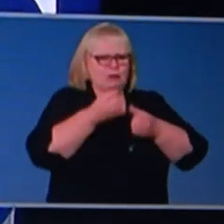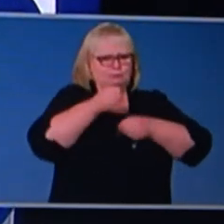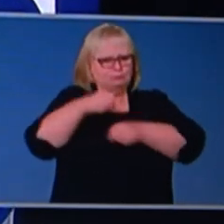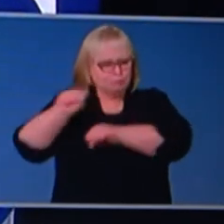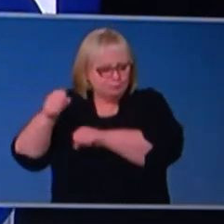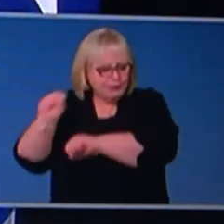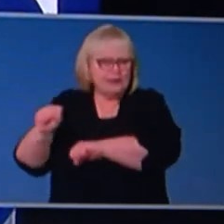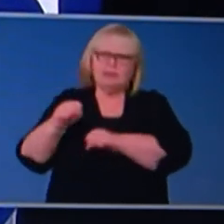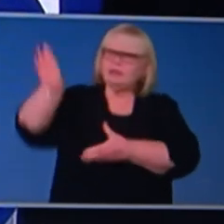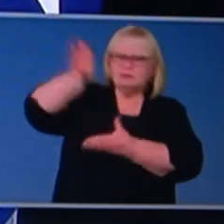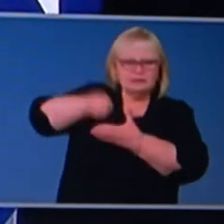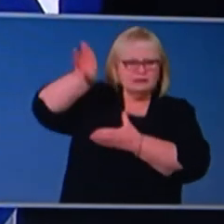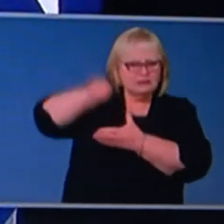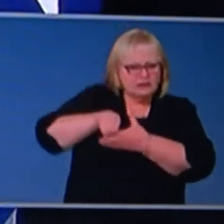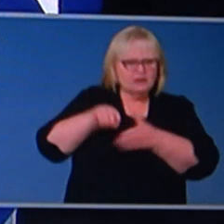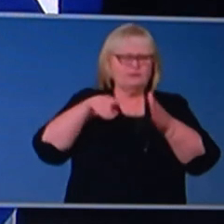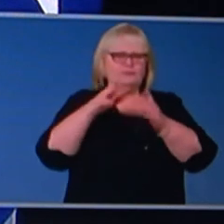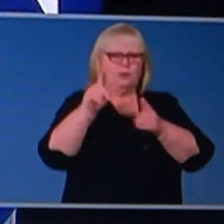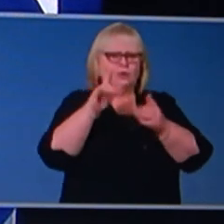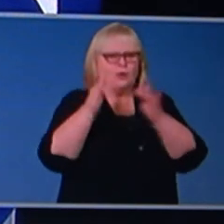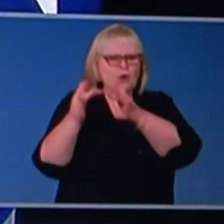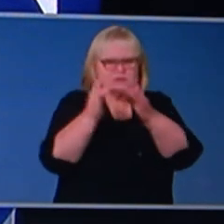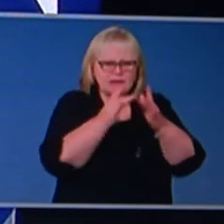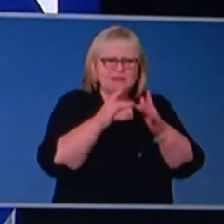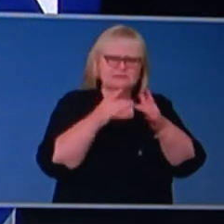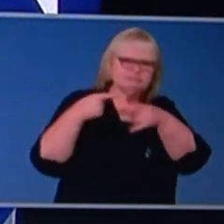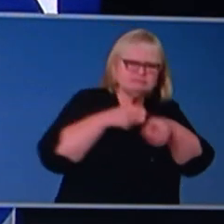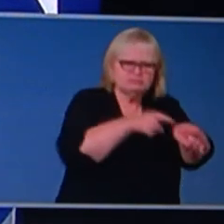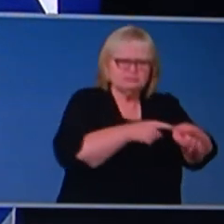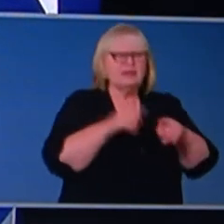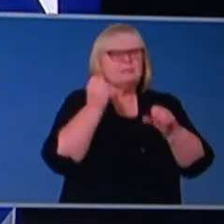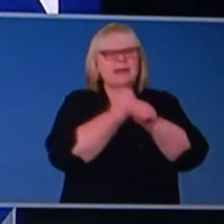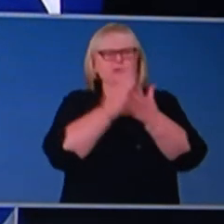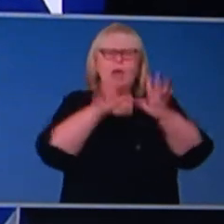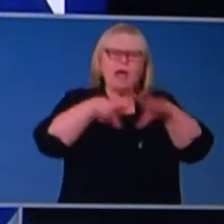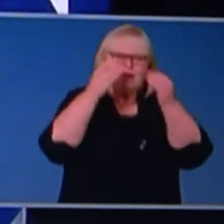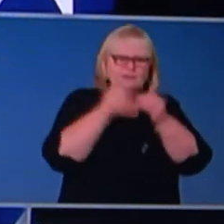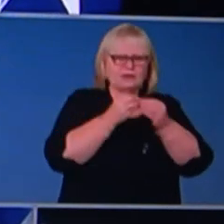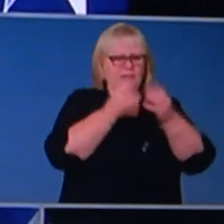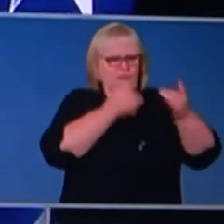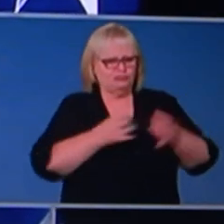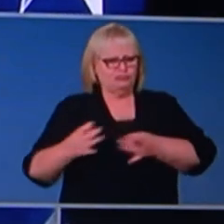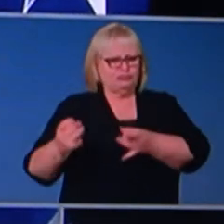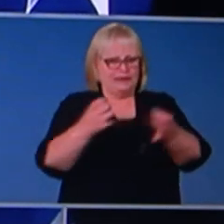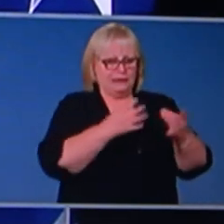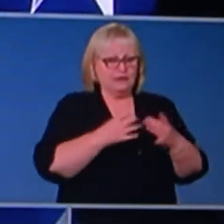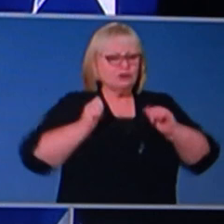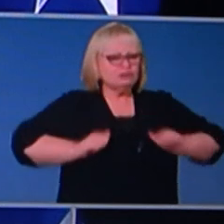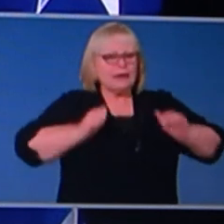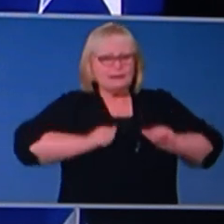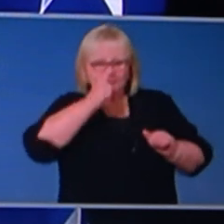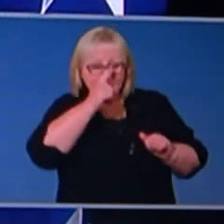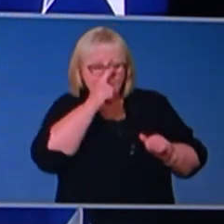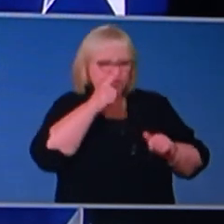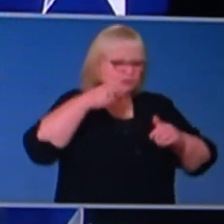tracing capabilities within state health departments, the expansion of our ICU facilities, the build-up and training of our workforces